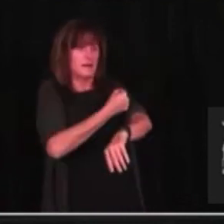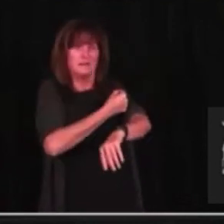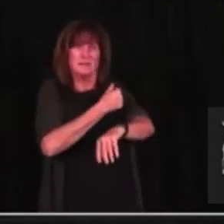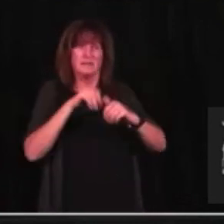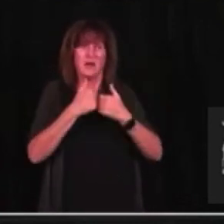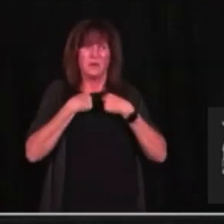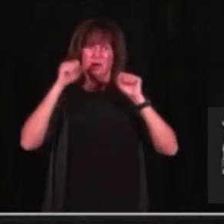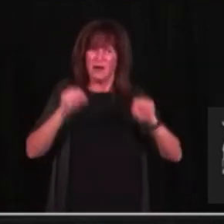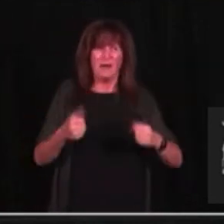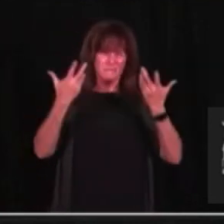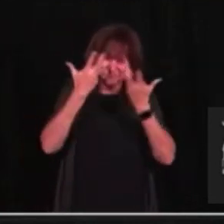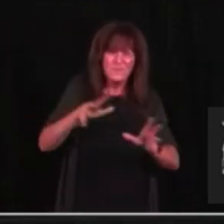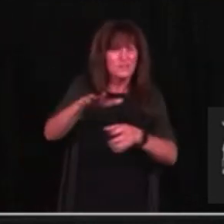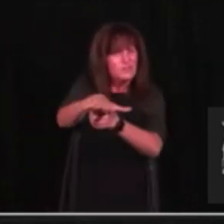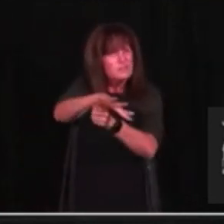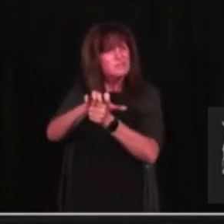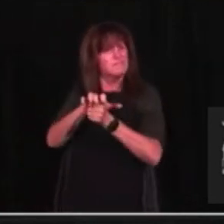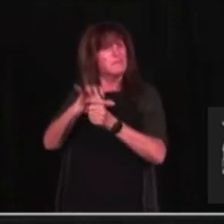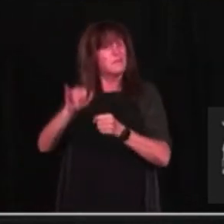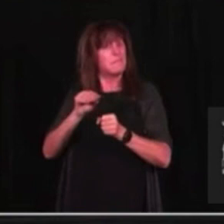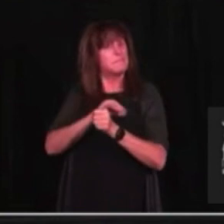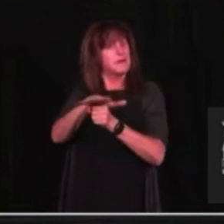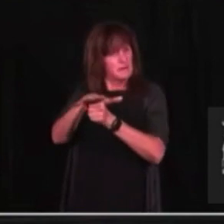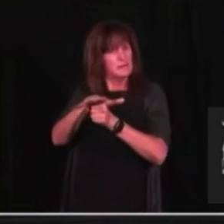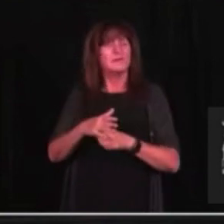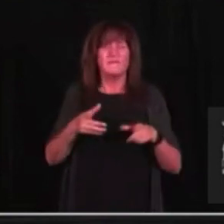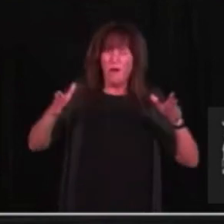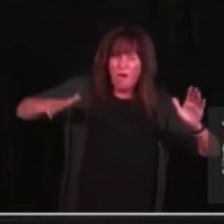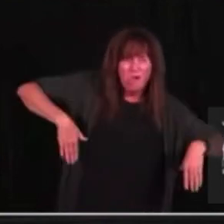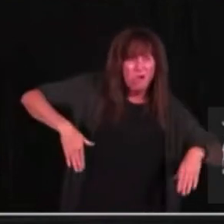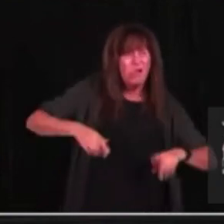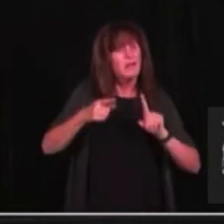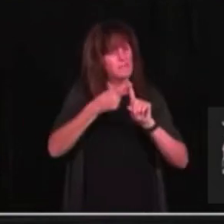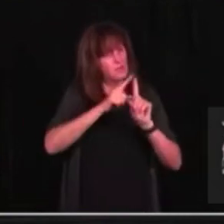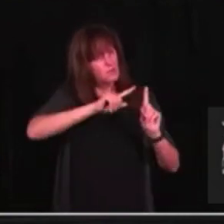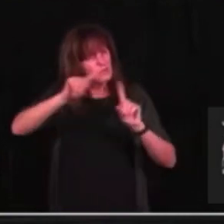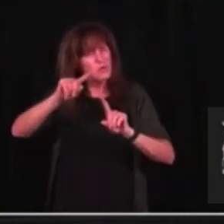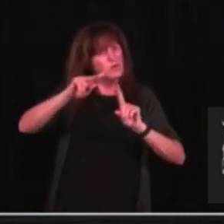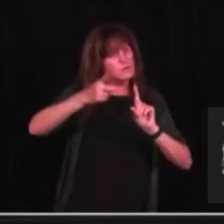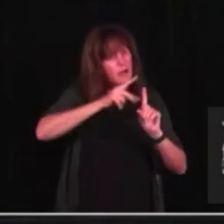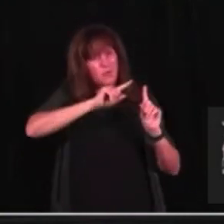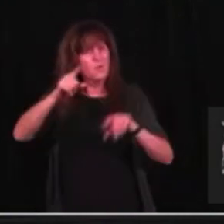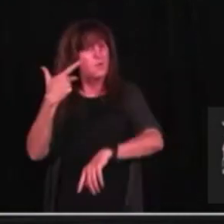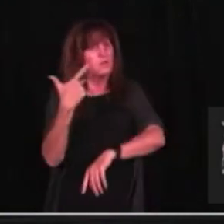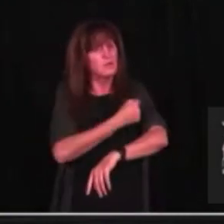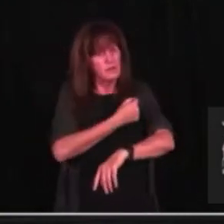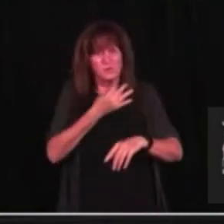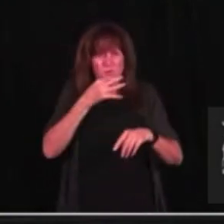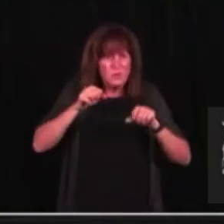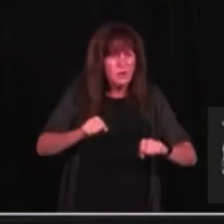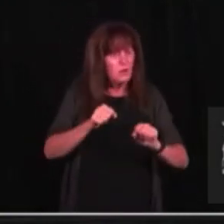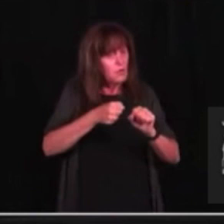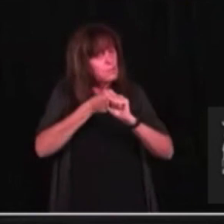done so, get your first and second dose of the vaccine as soon as possible to protect yourself, your